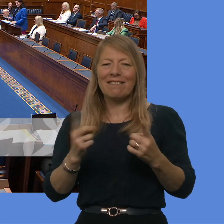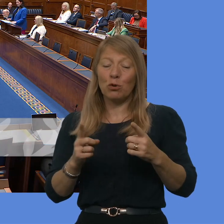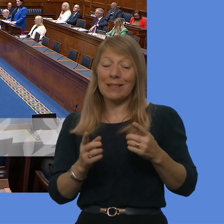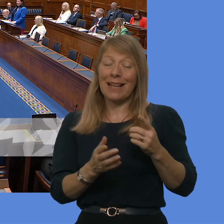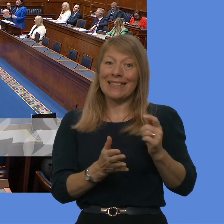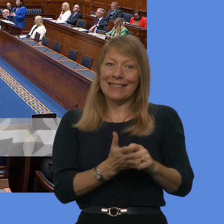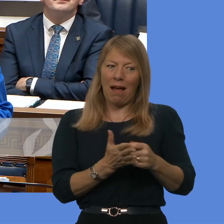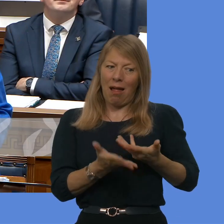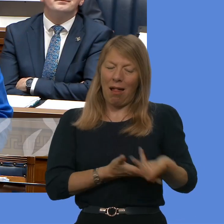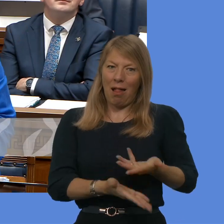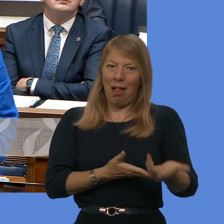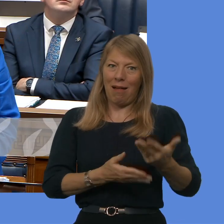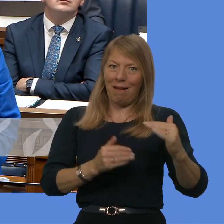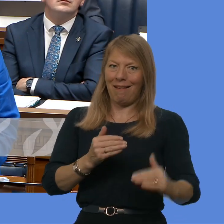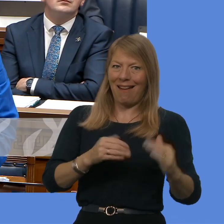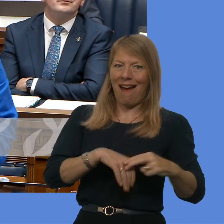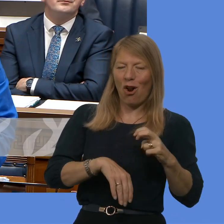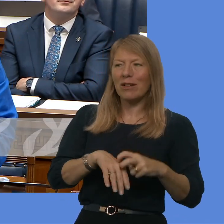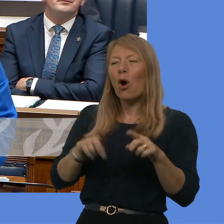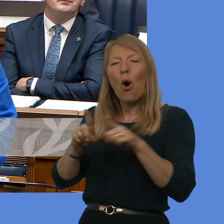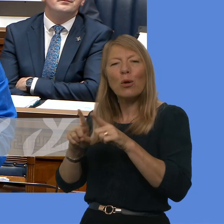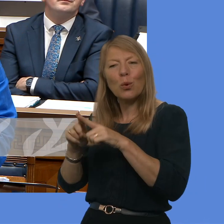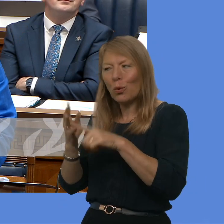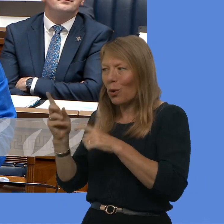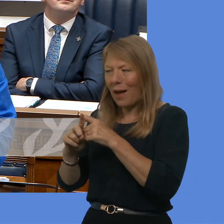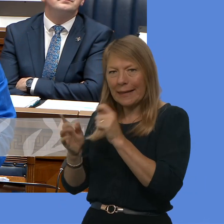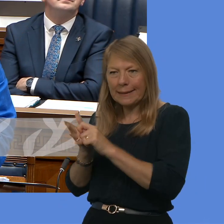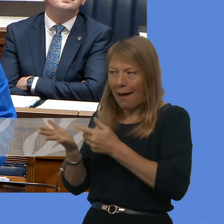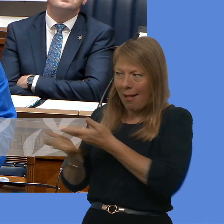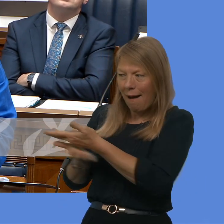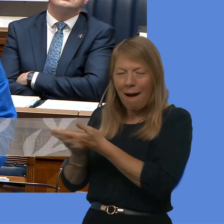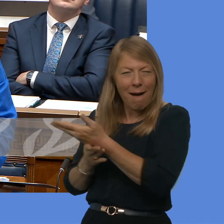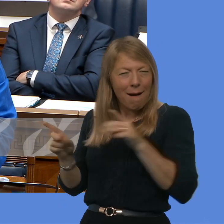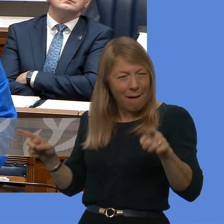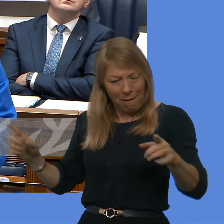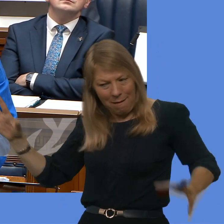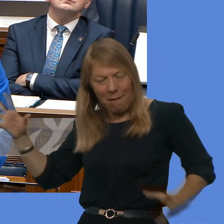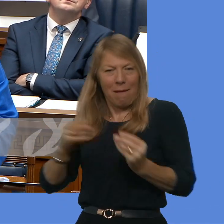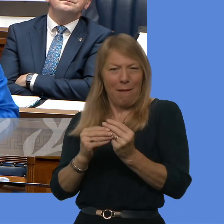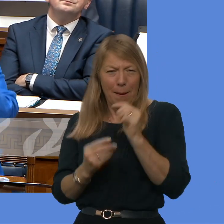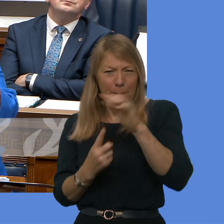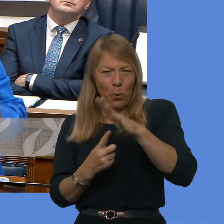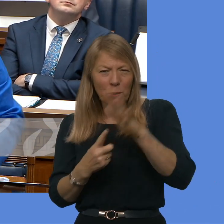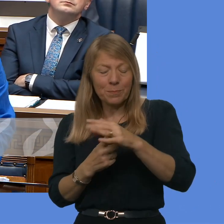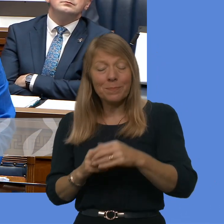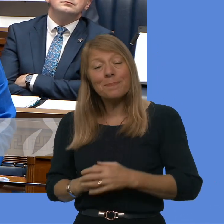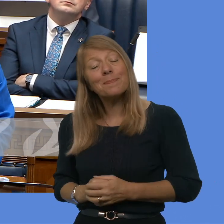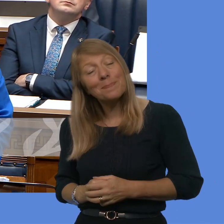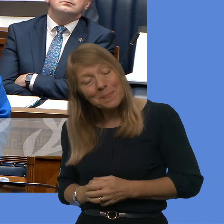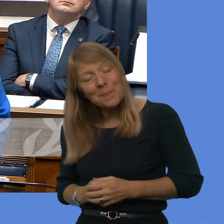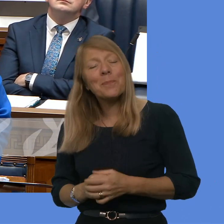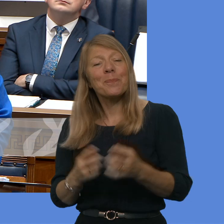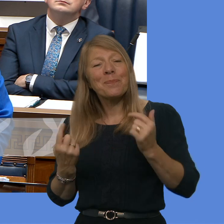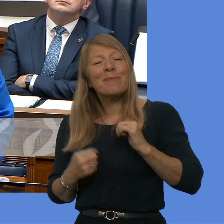it would be wrong to say focus in the sense that we know that our economy is made up of many different elements. There will be, of course, some